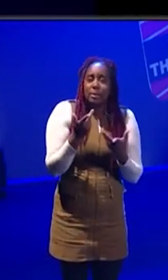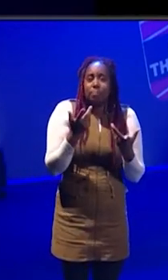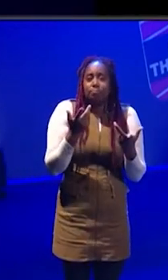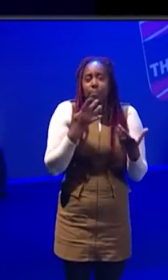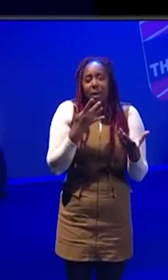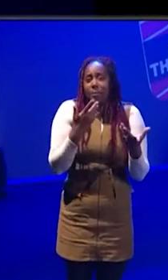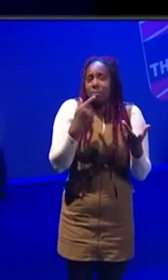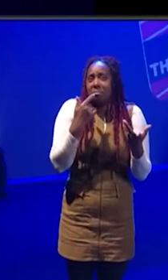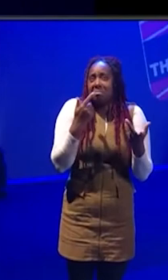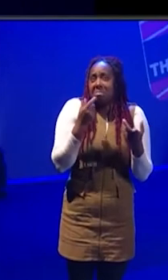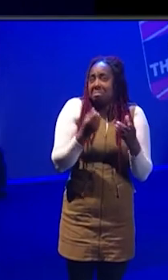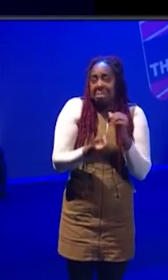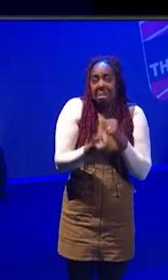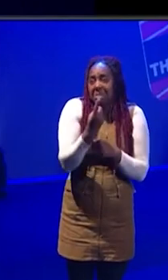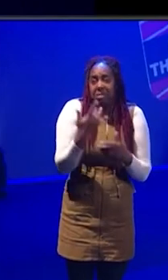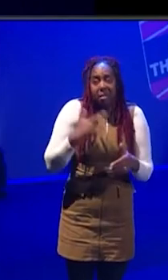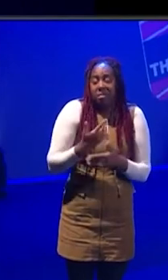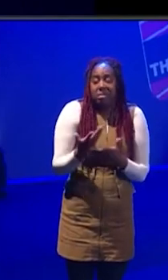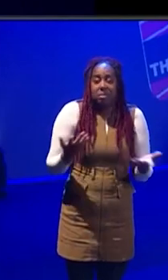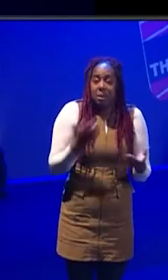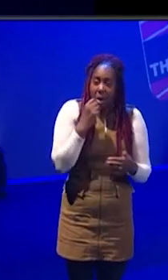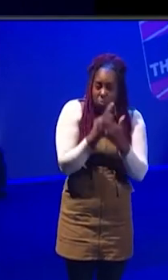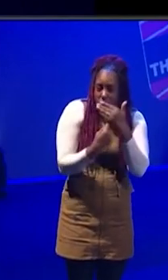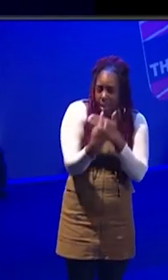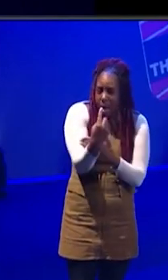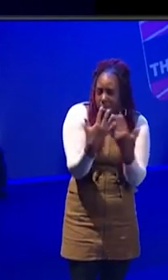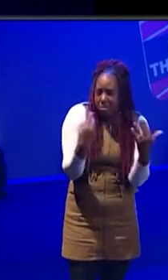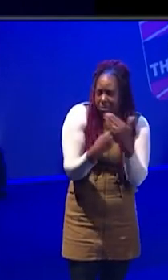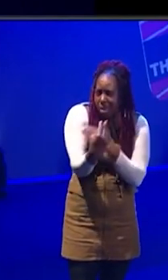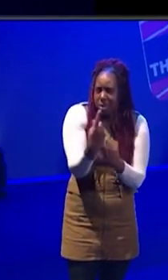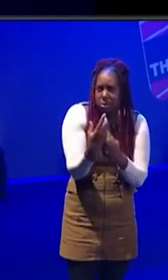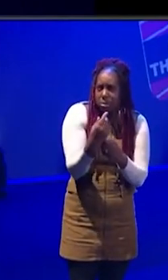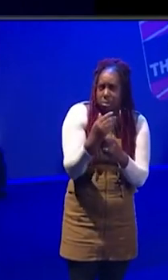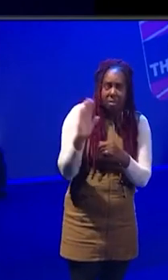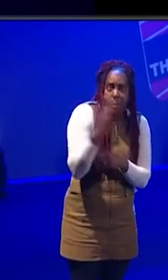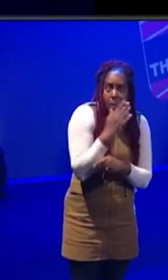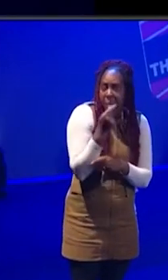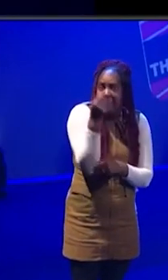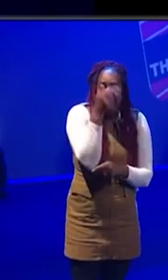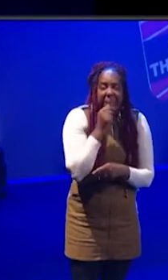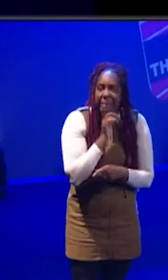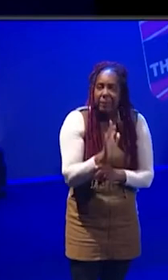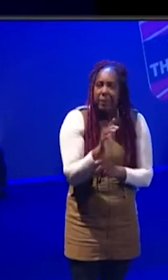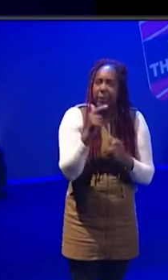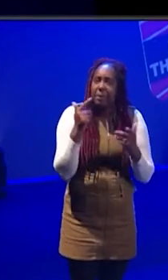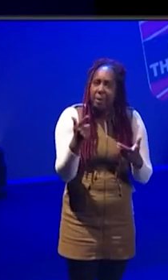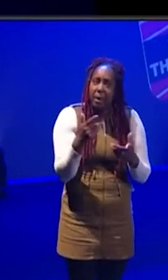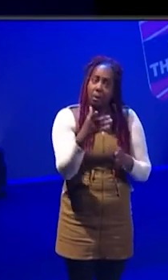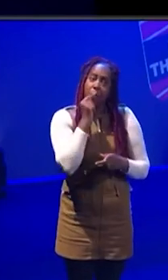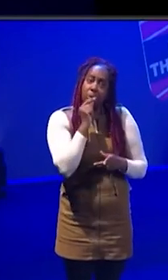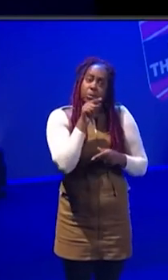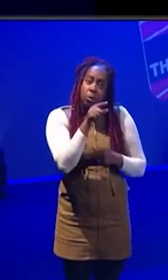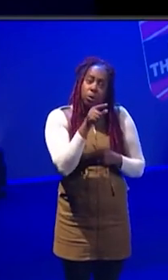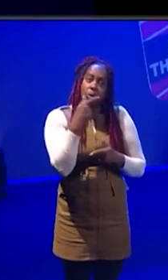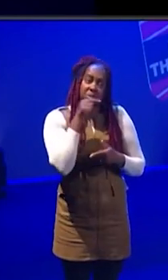just the way that it happened. So, you know, freelancing isn't isn't isn't for everyone. And there is an industry where you can go and